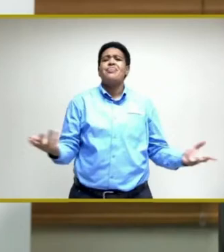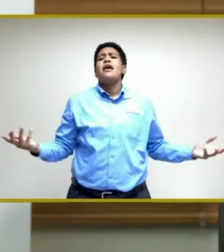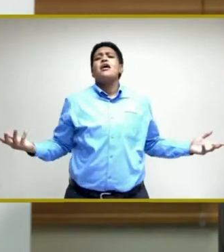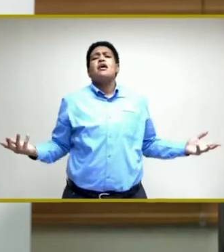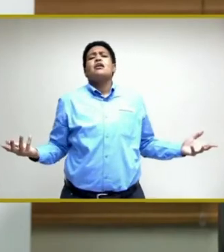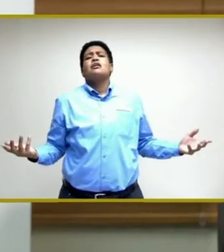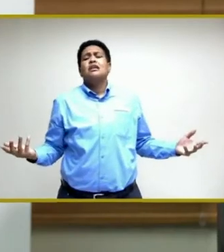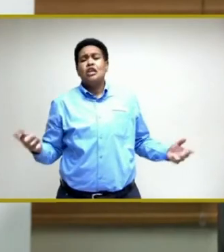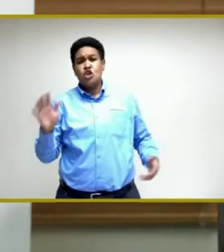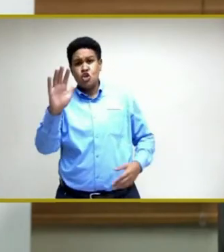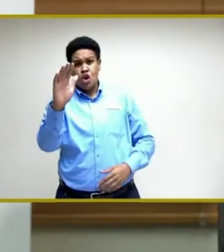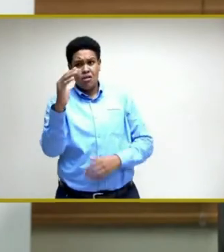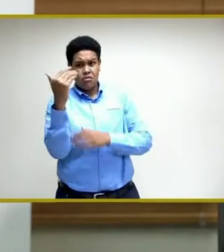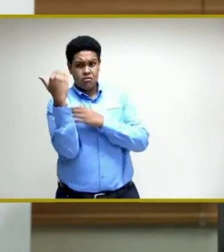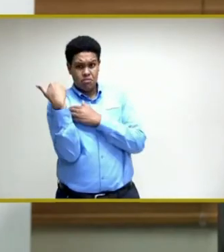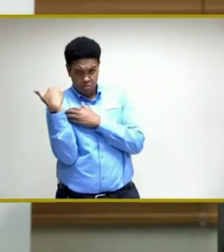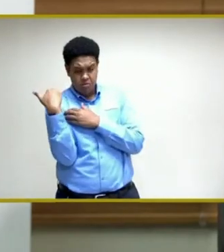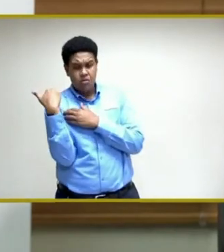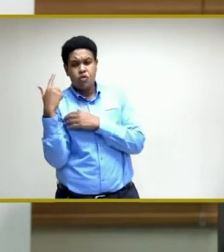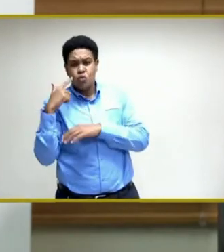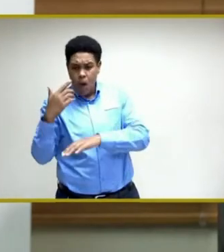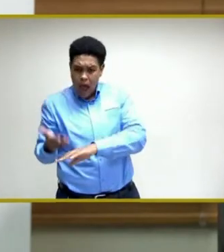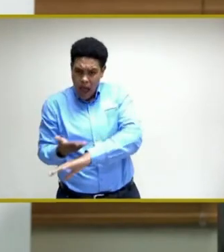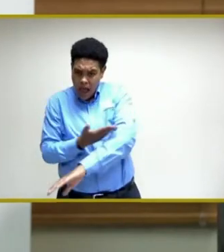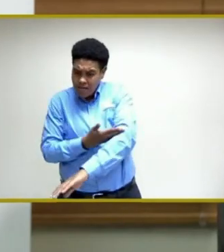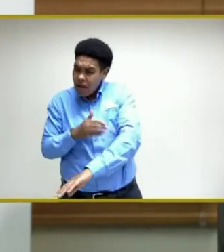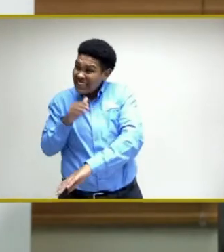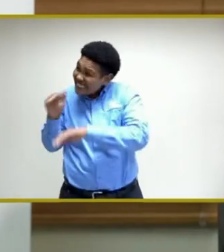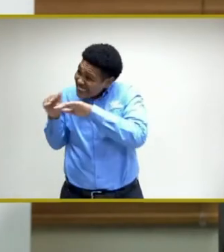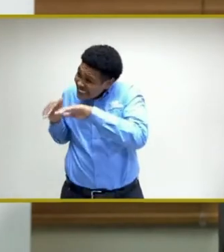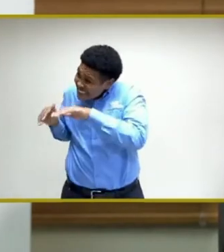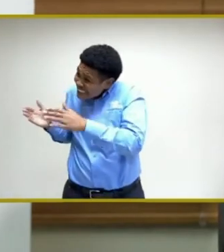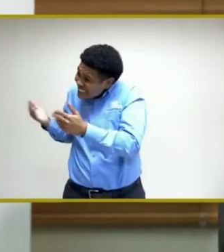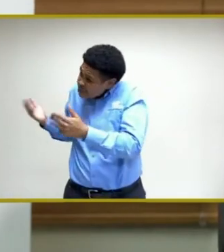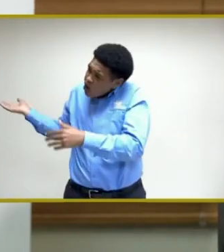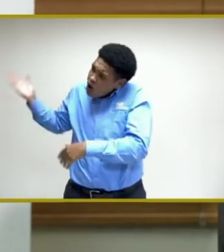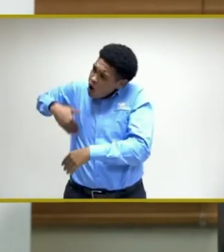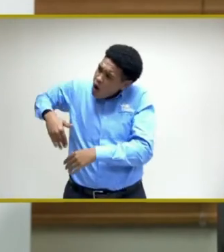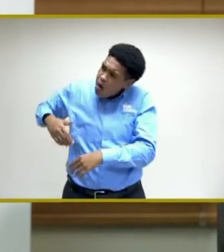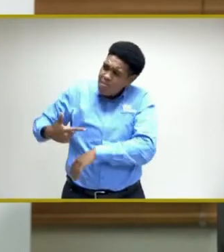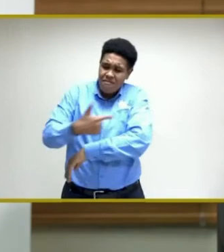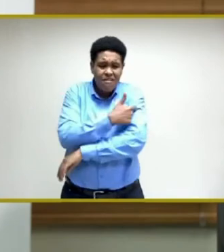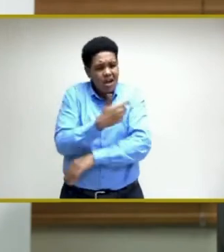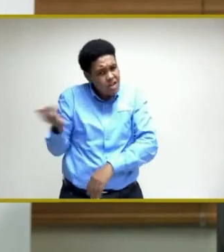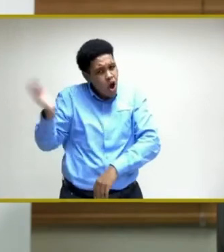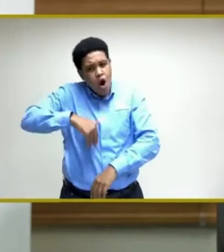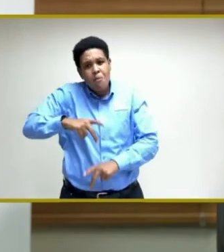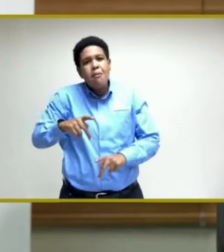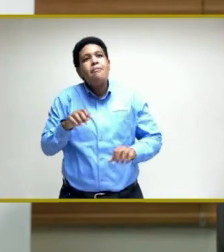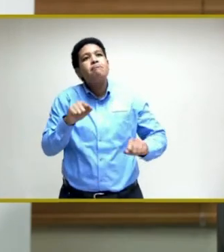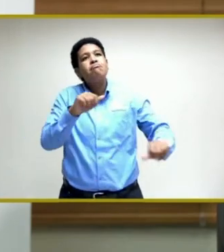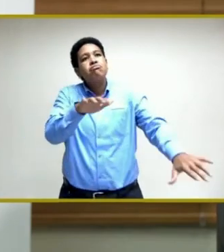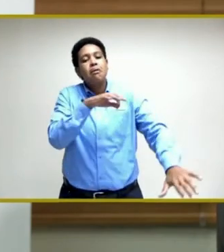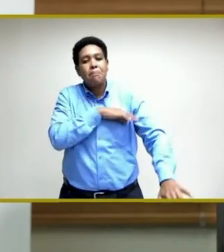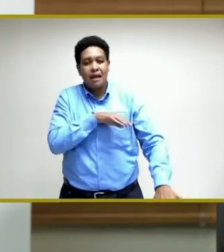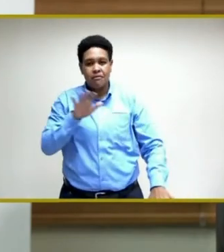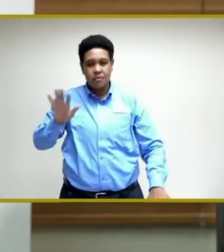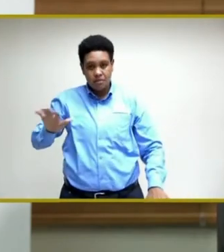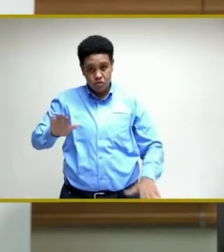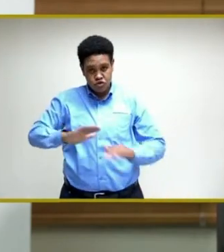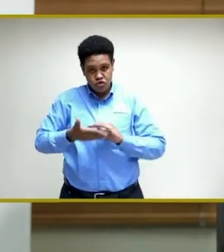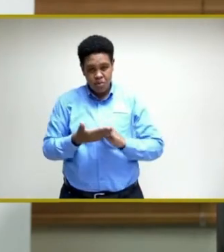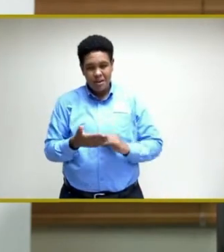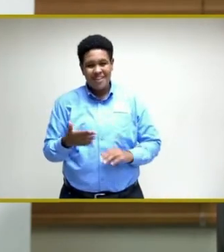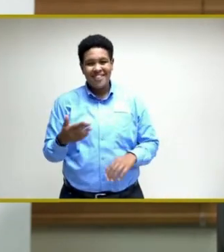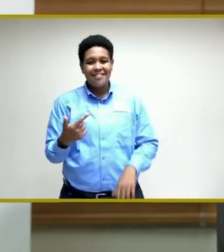See it as your civic duty to advance the cause of taking up the vaccine for the benefit of the country. The vaccine does not